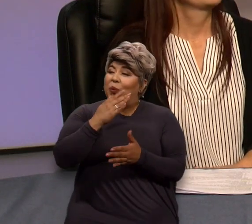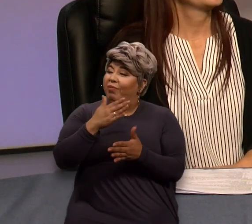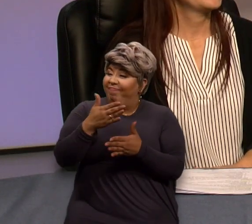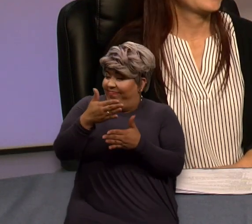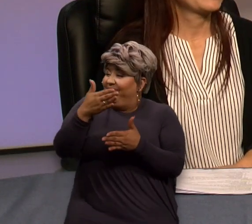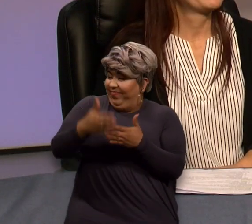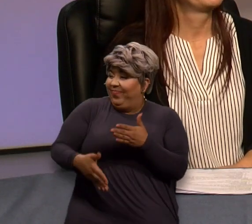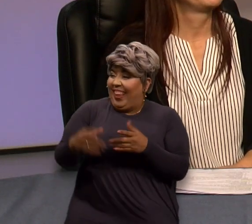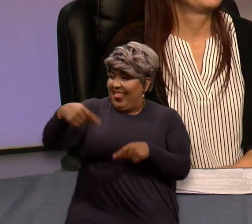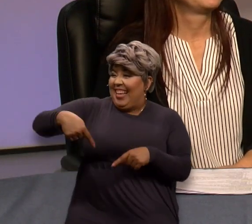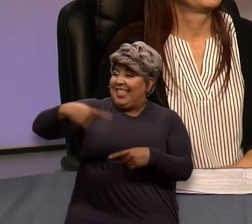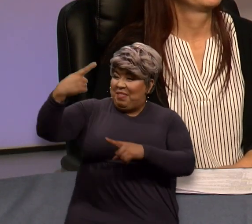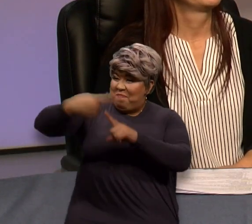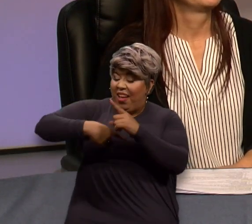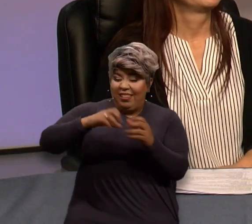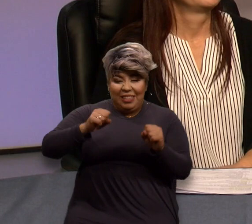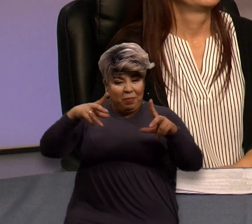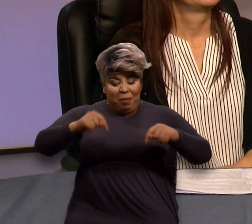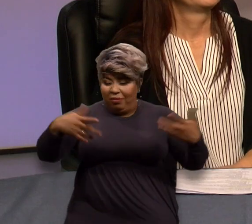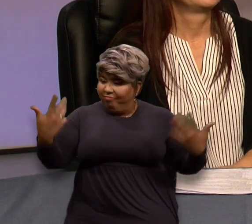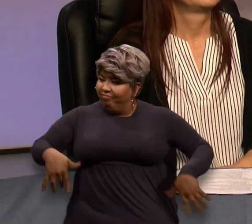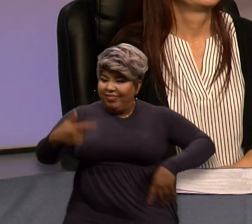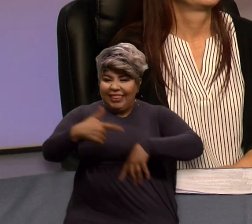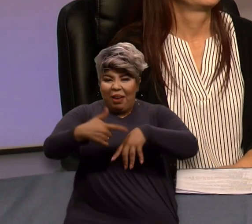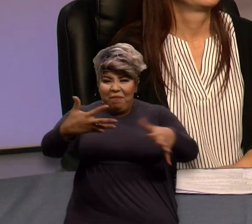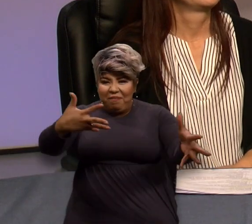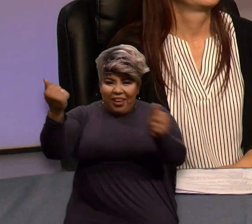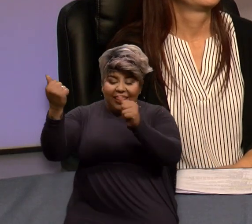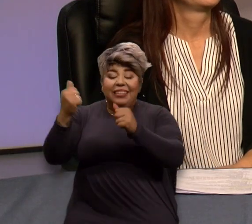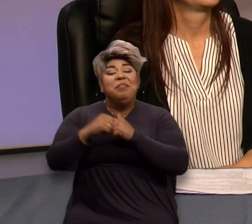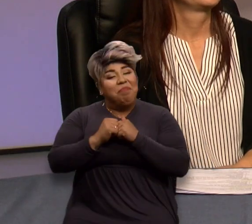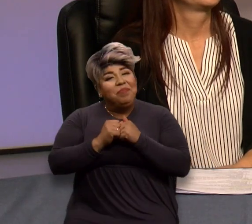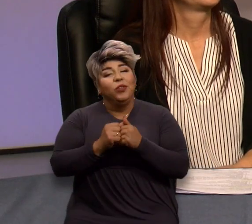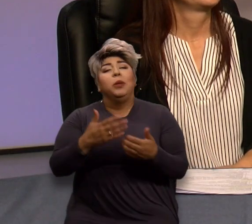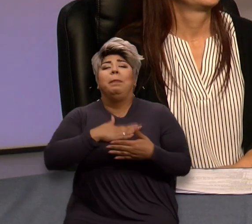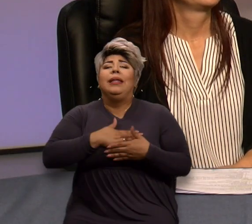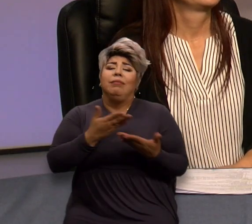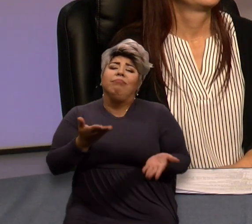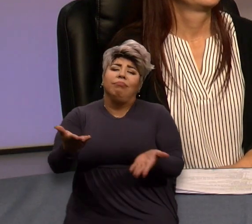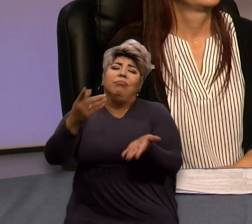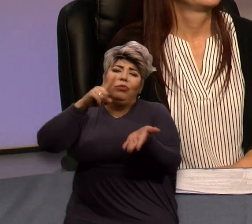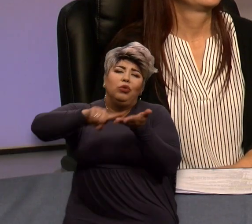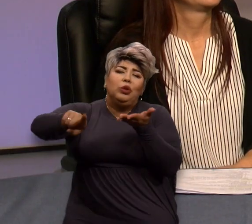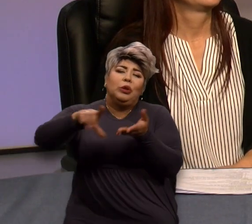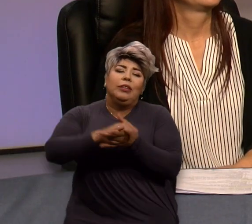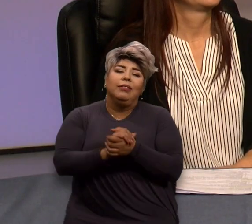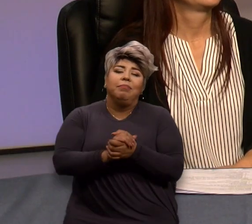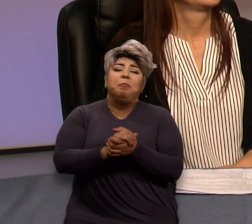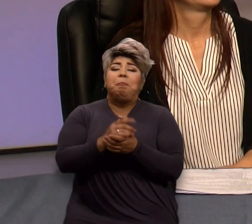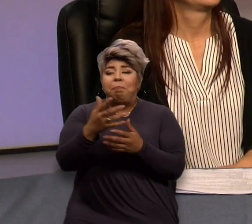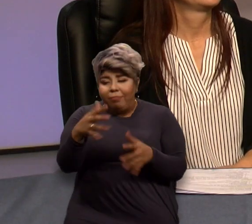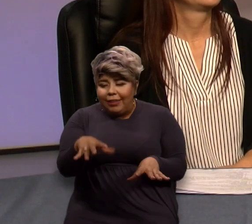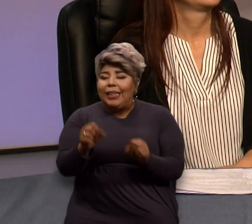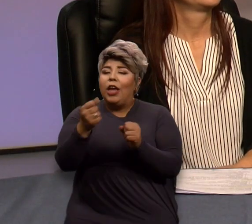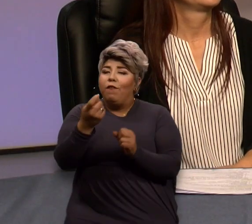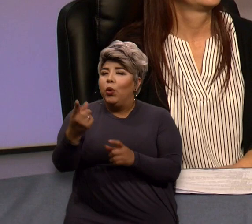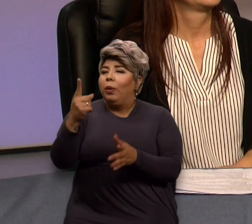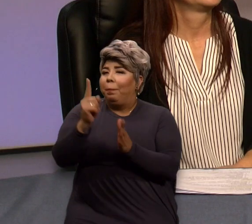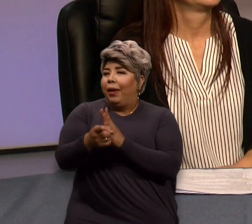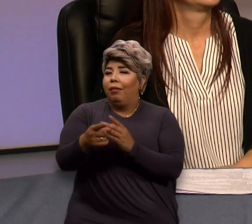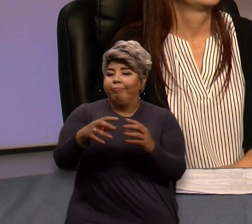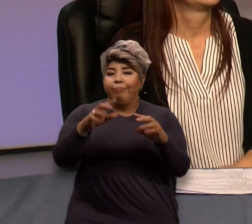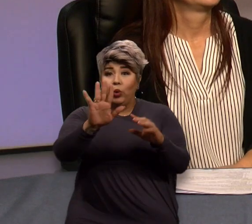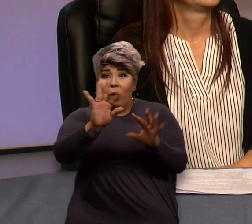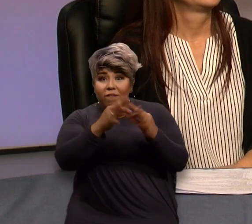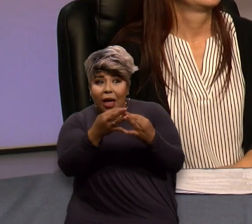month. You know, it's hard to believe September just goes like that. So again, highly recommend you go through there and make sure that you take a few minutes to talk with your family,